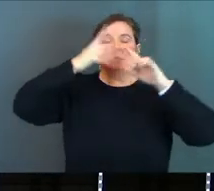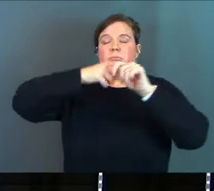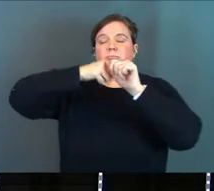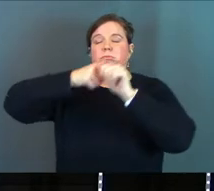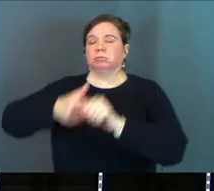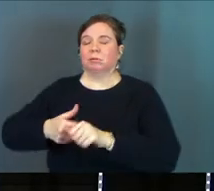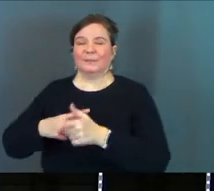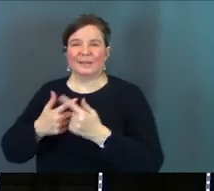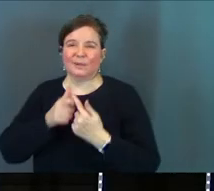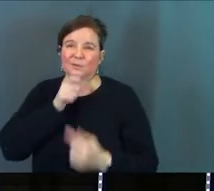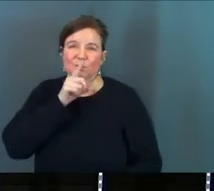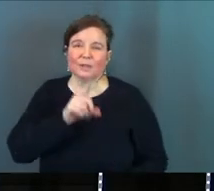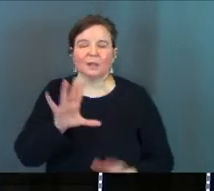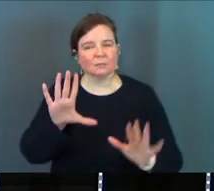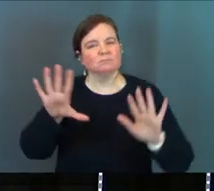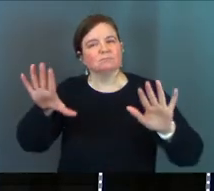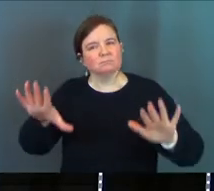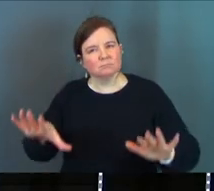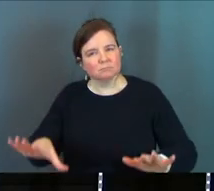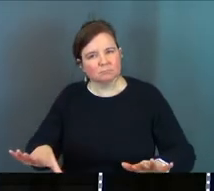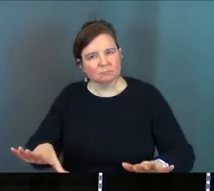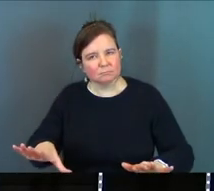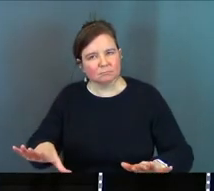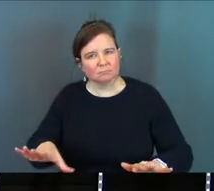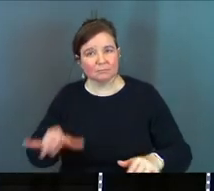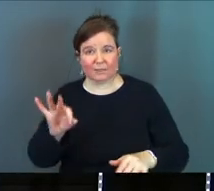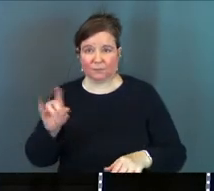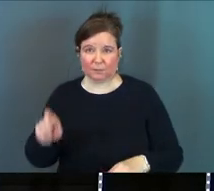thing and the thing wasn't real take it slow this time then